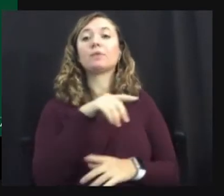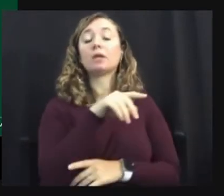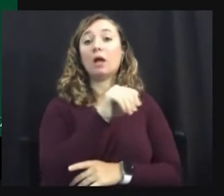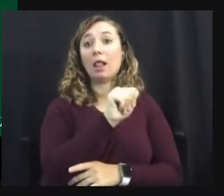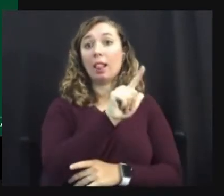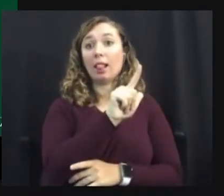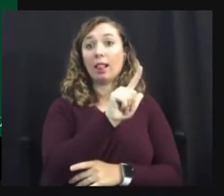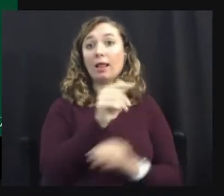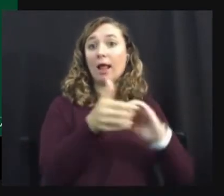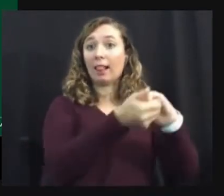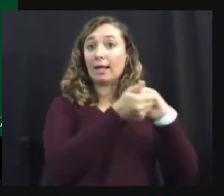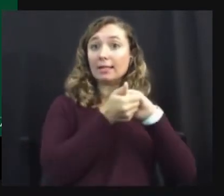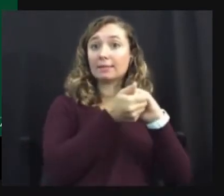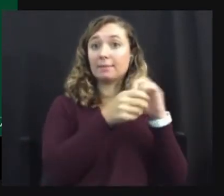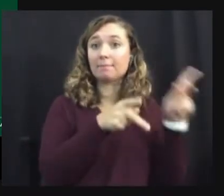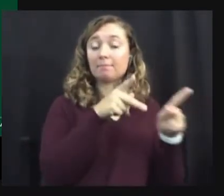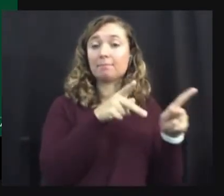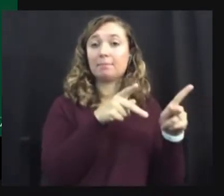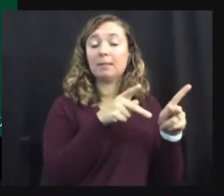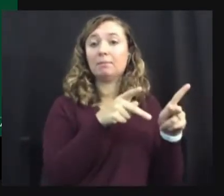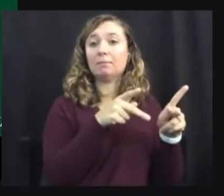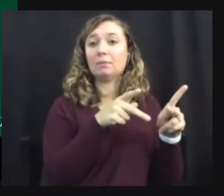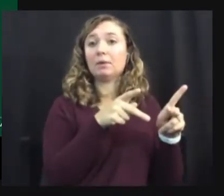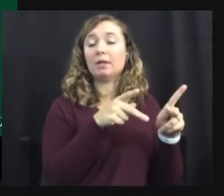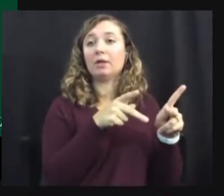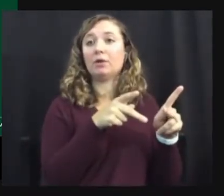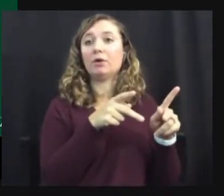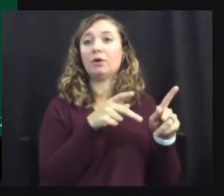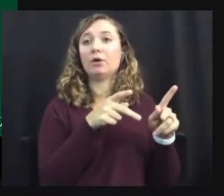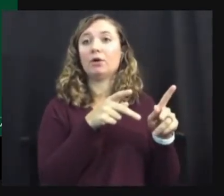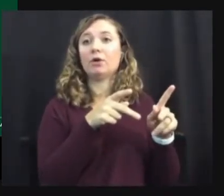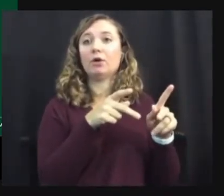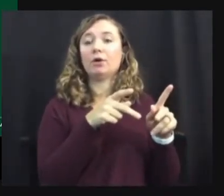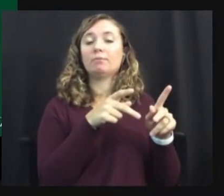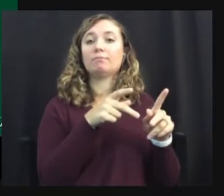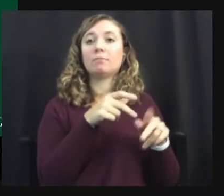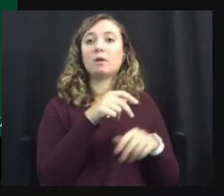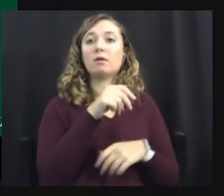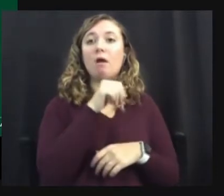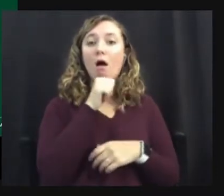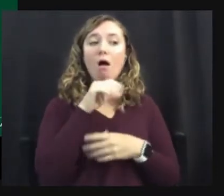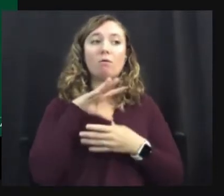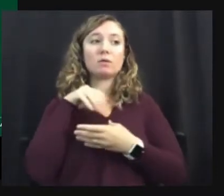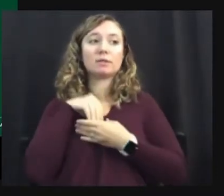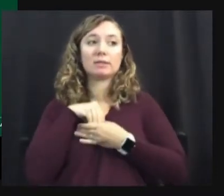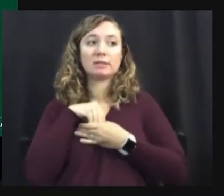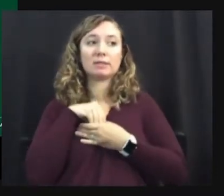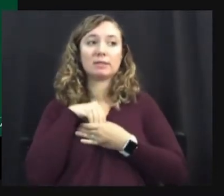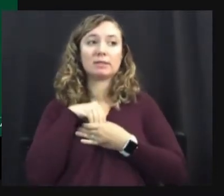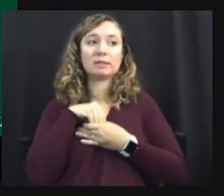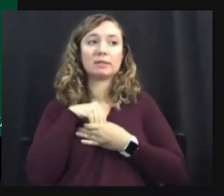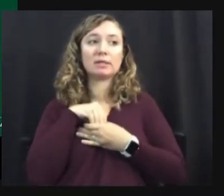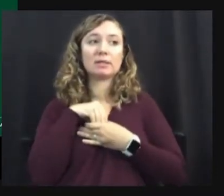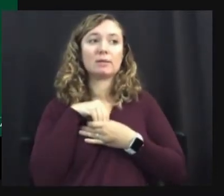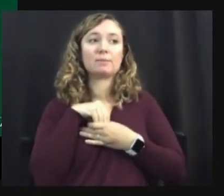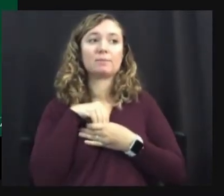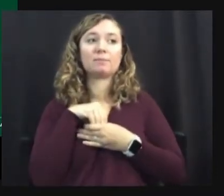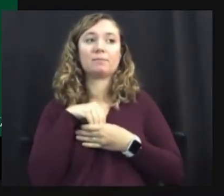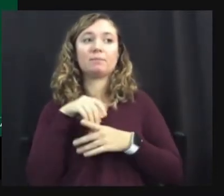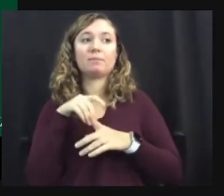no neurotypicals who are not allistic. In other words, um,